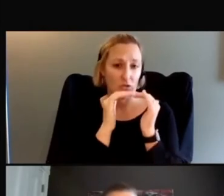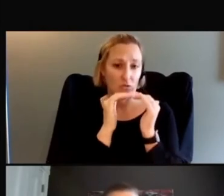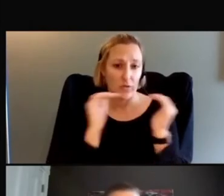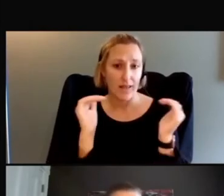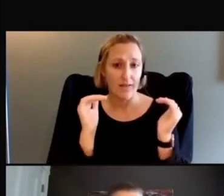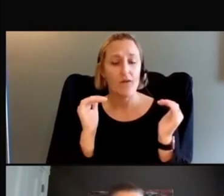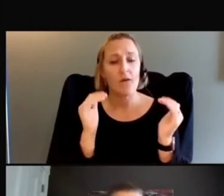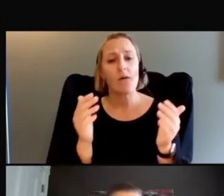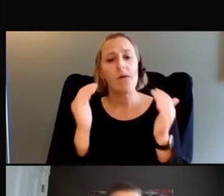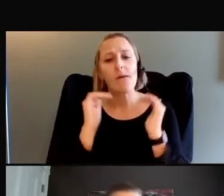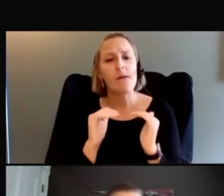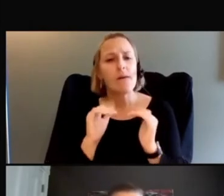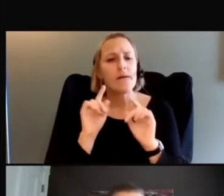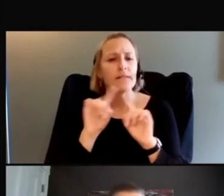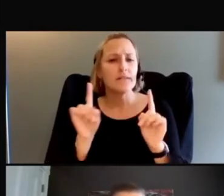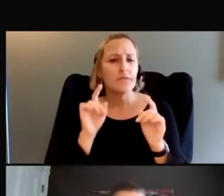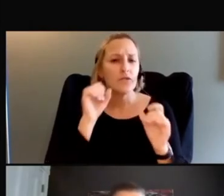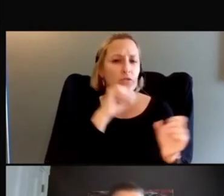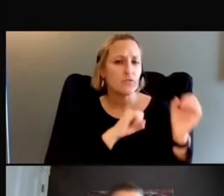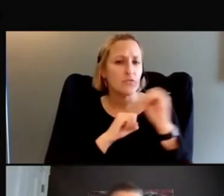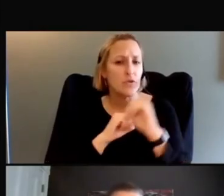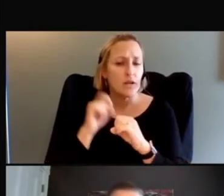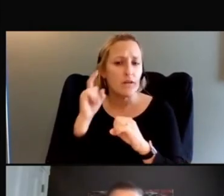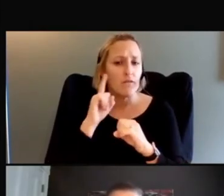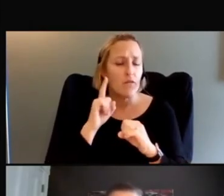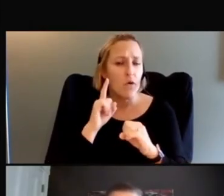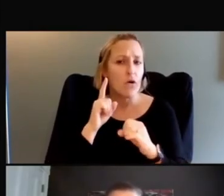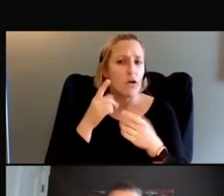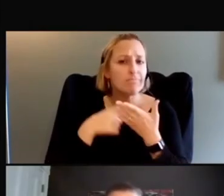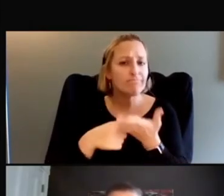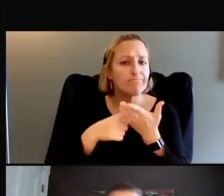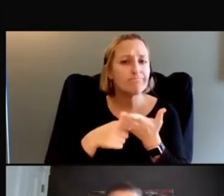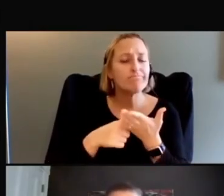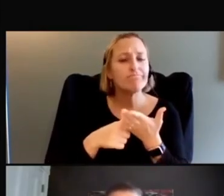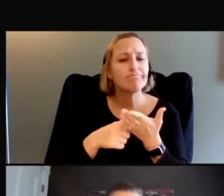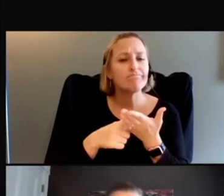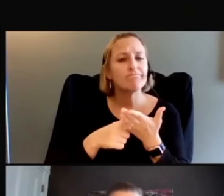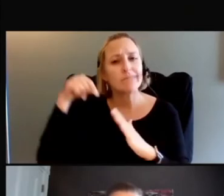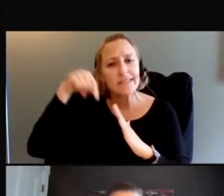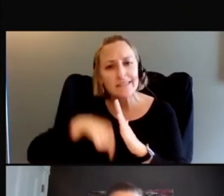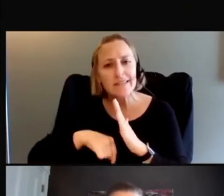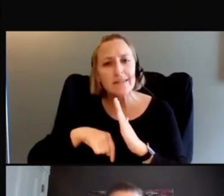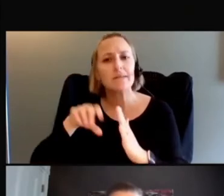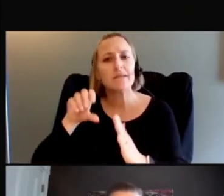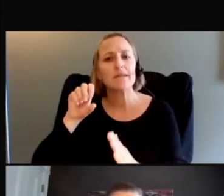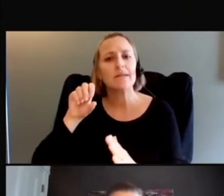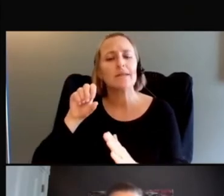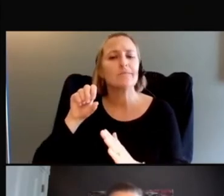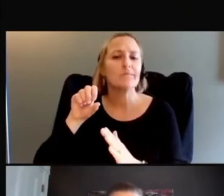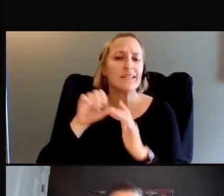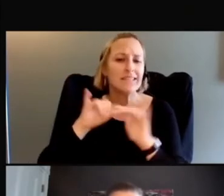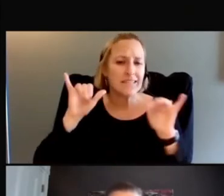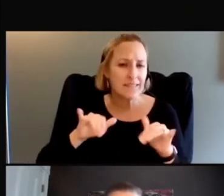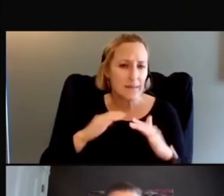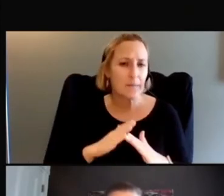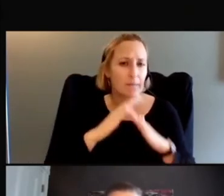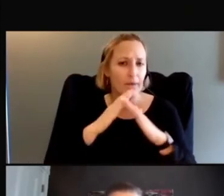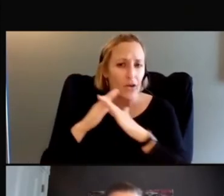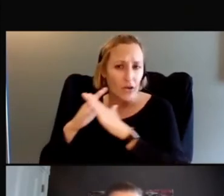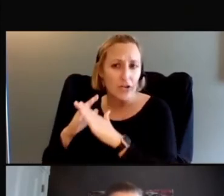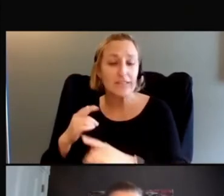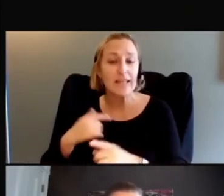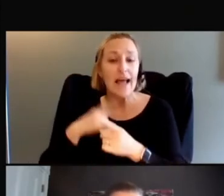strategies for addressing the systemic barriers that exist? Again, it's investing in